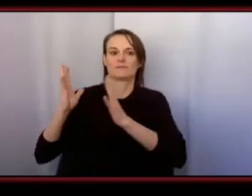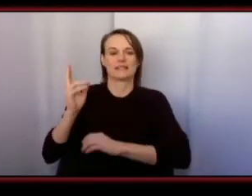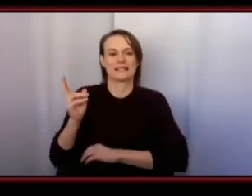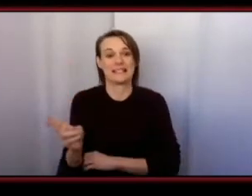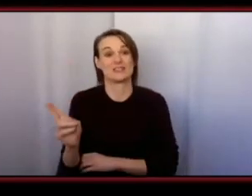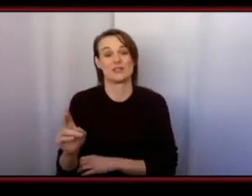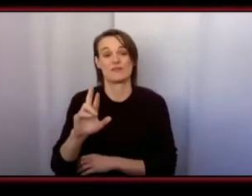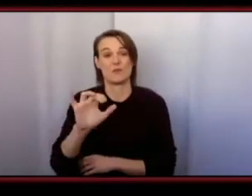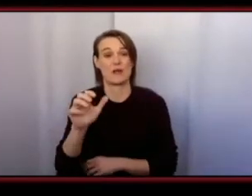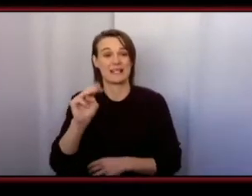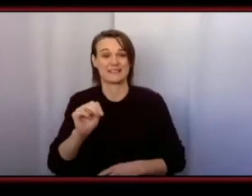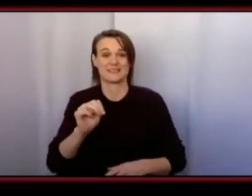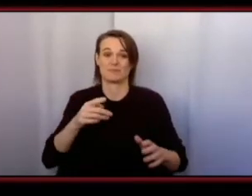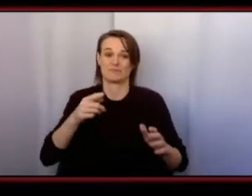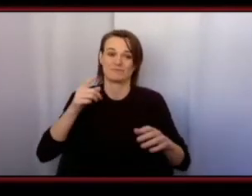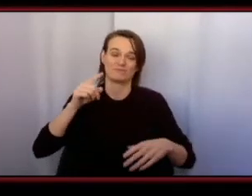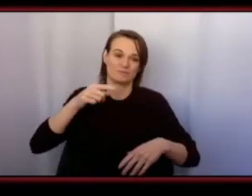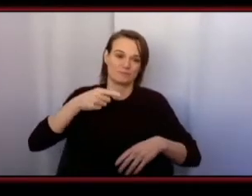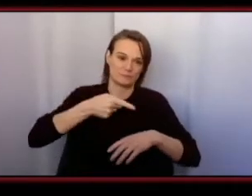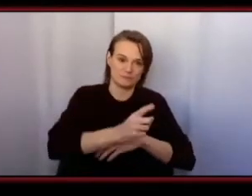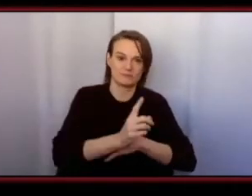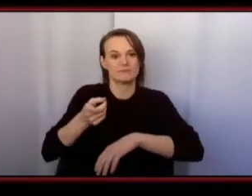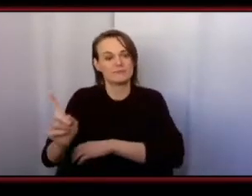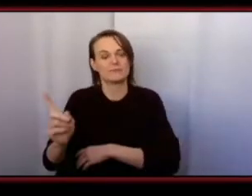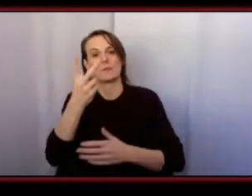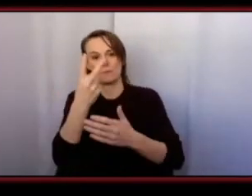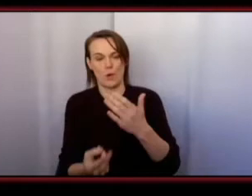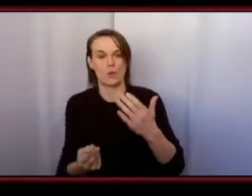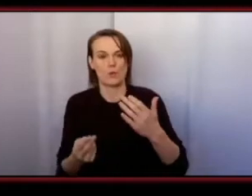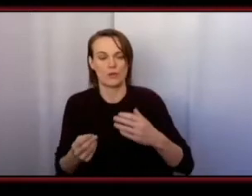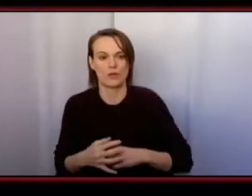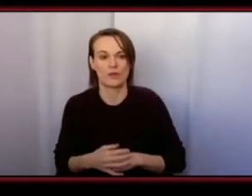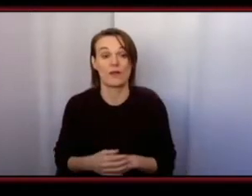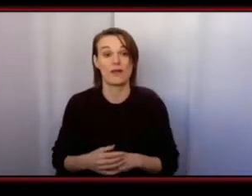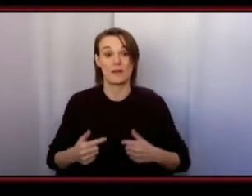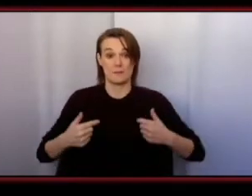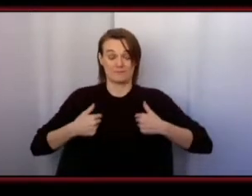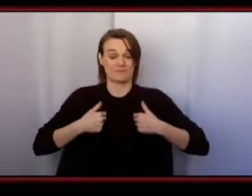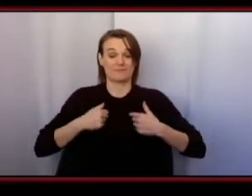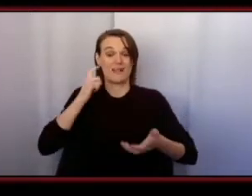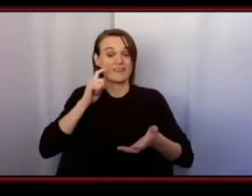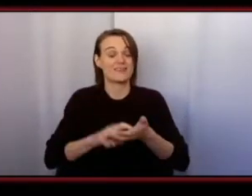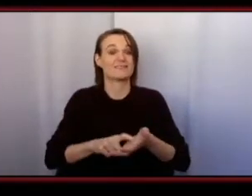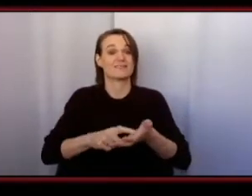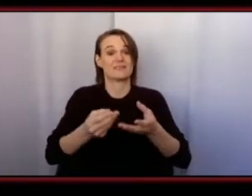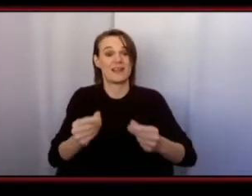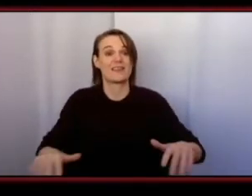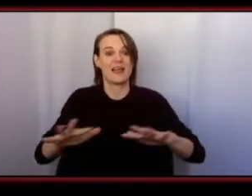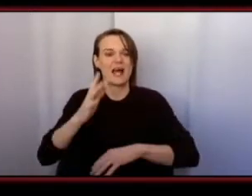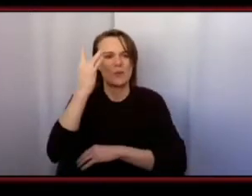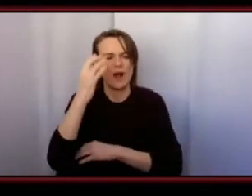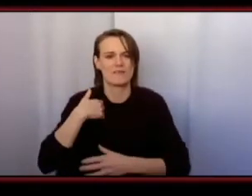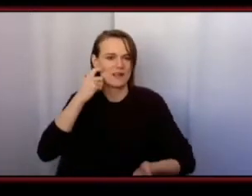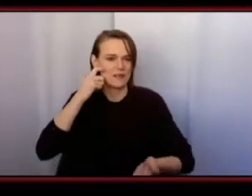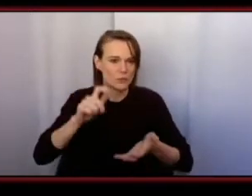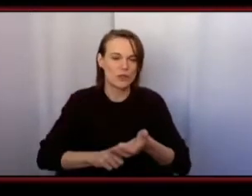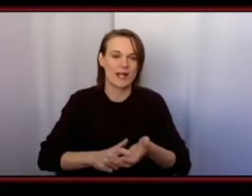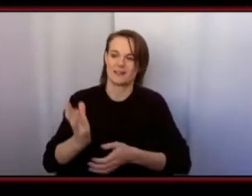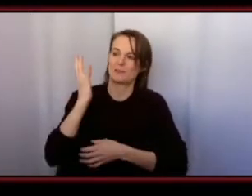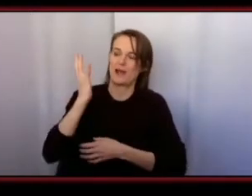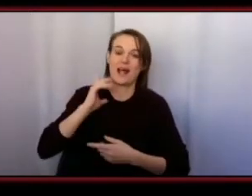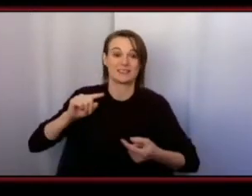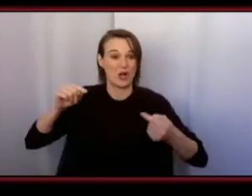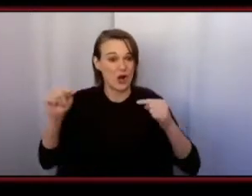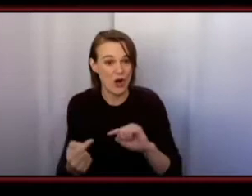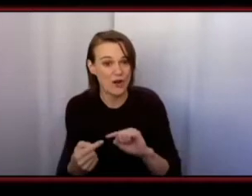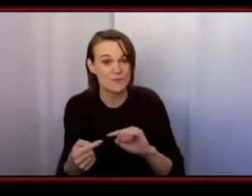violence against our people for that reason I do a land acknowledgement and recognition of the harms of the past and equally as important to